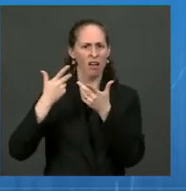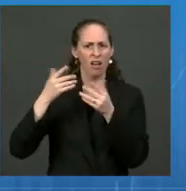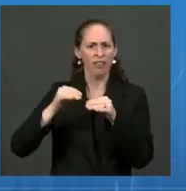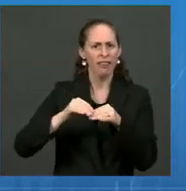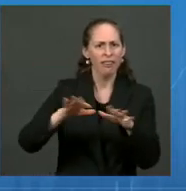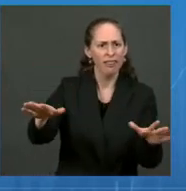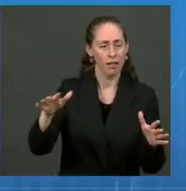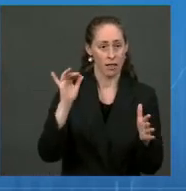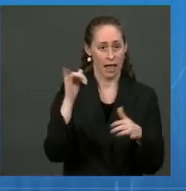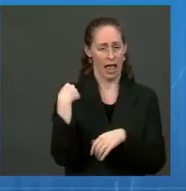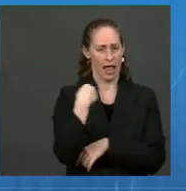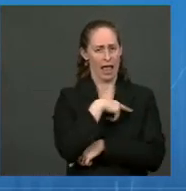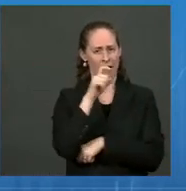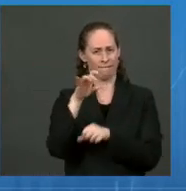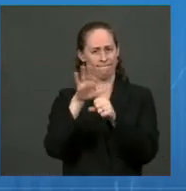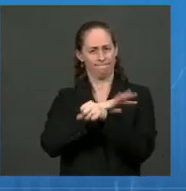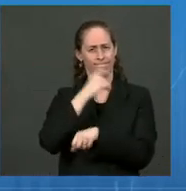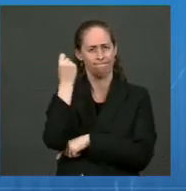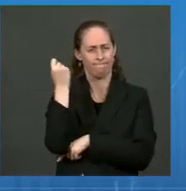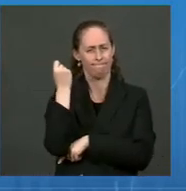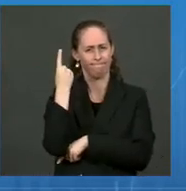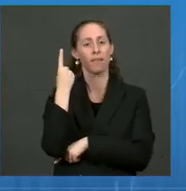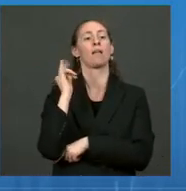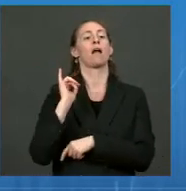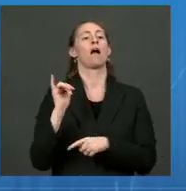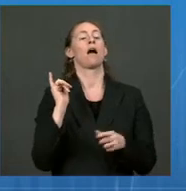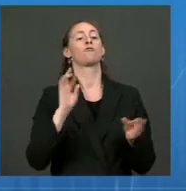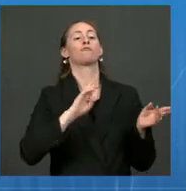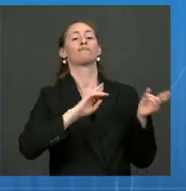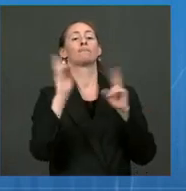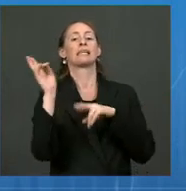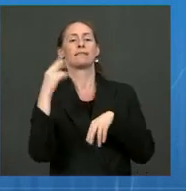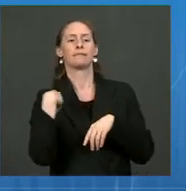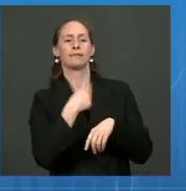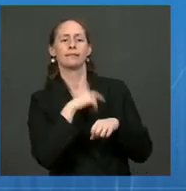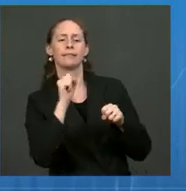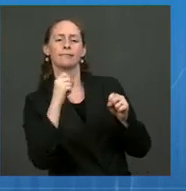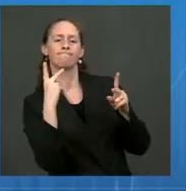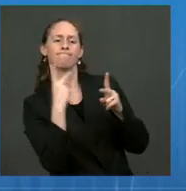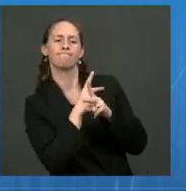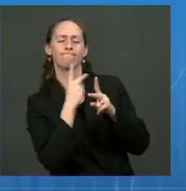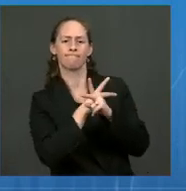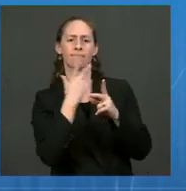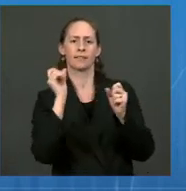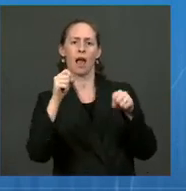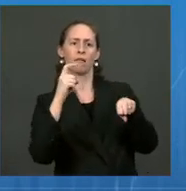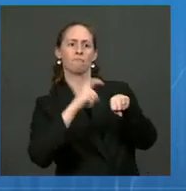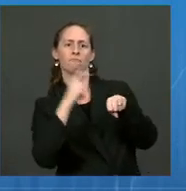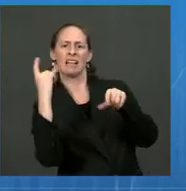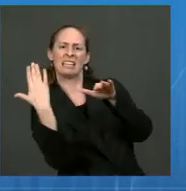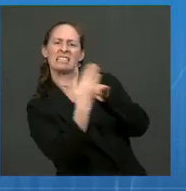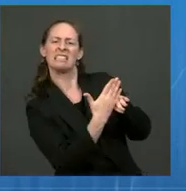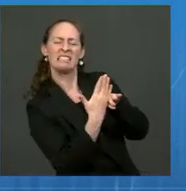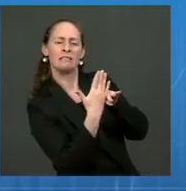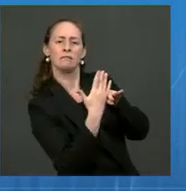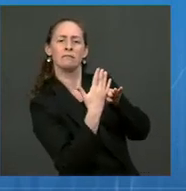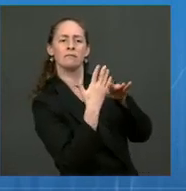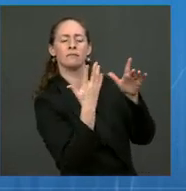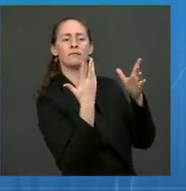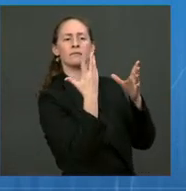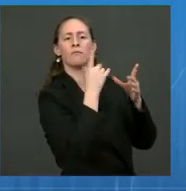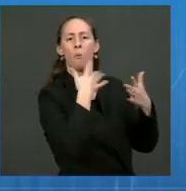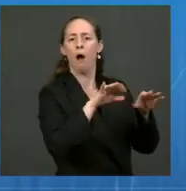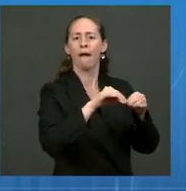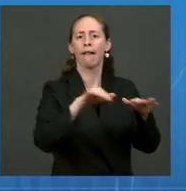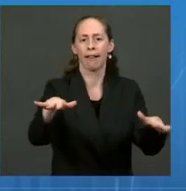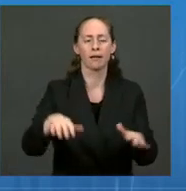to the possibility of intervention. Also, risk factors and finding out interesting questions whether infection